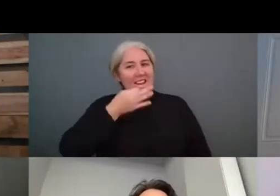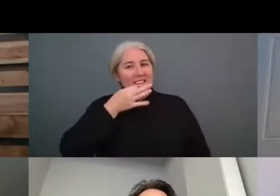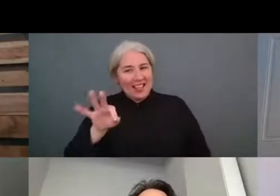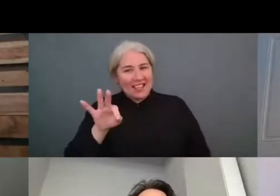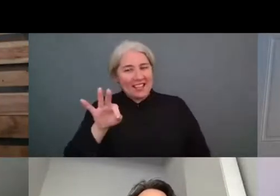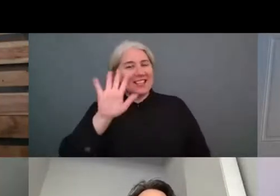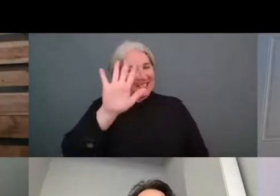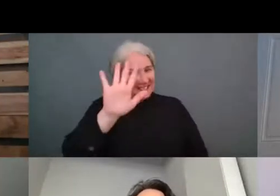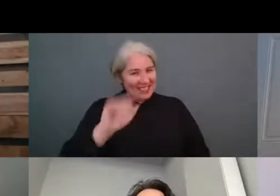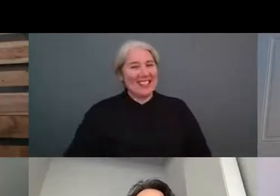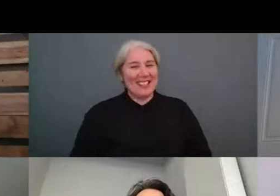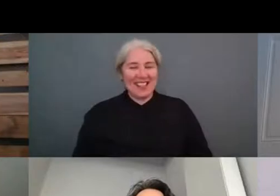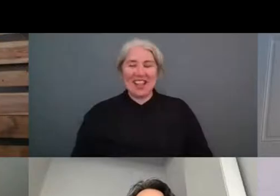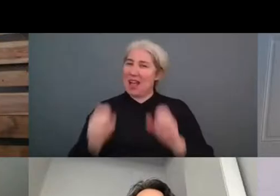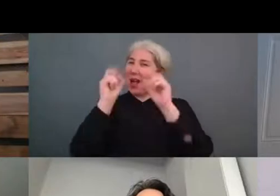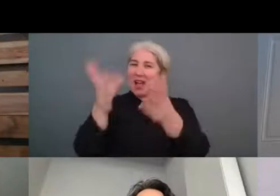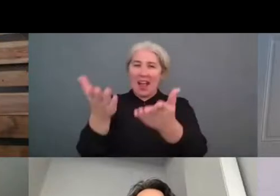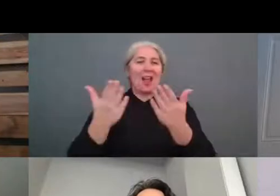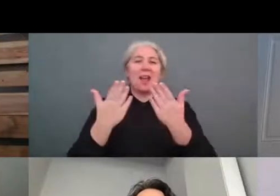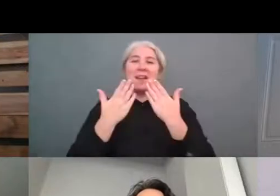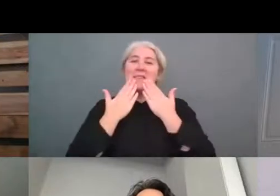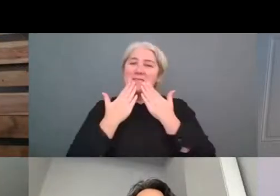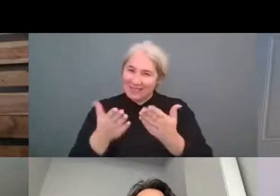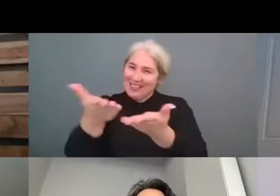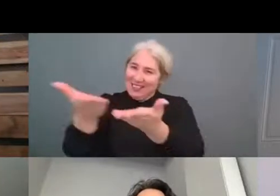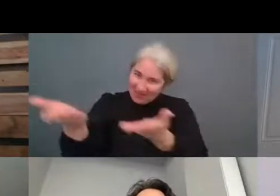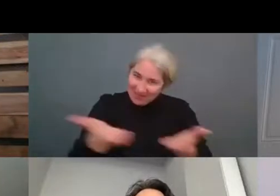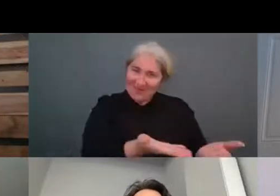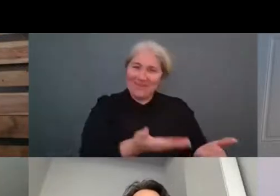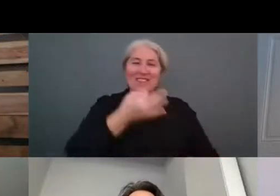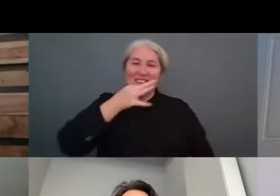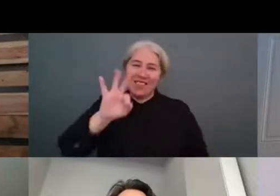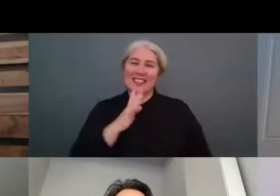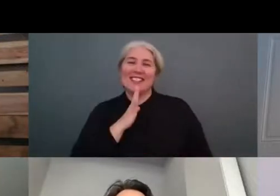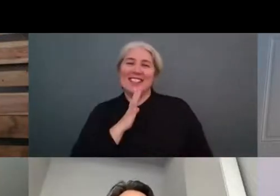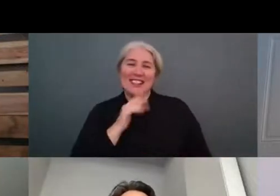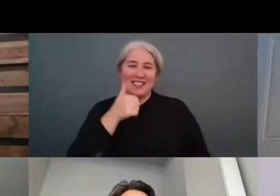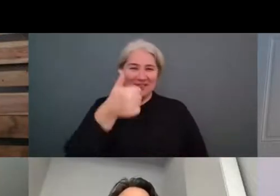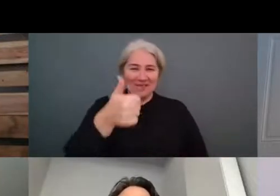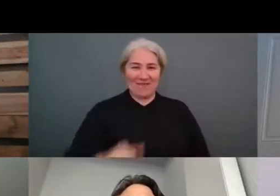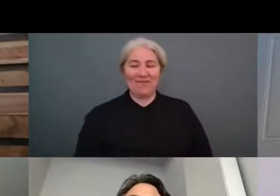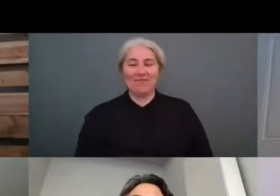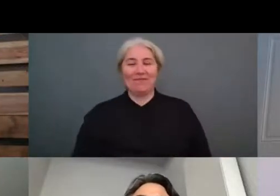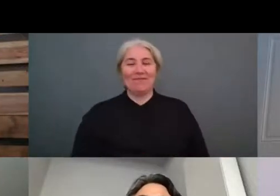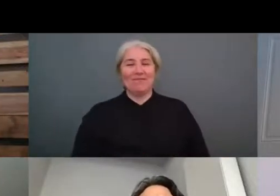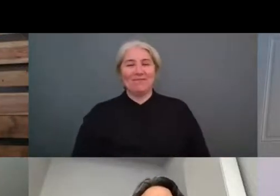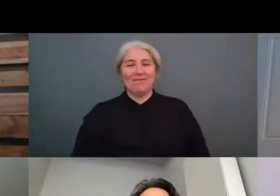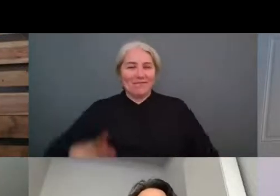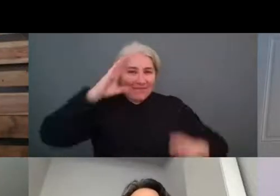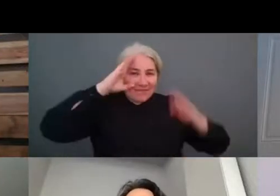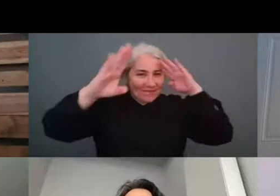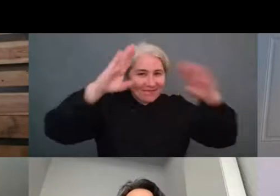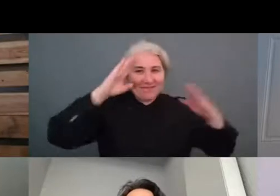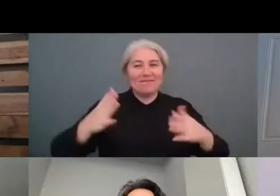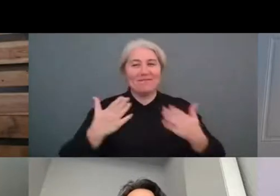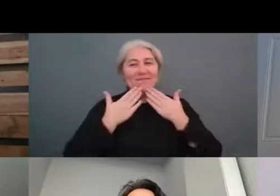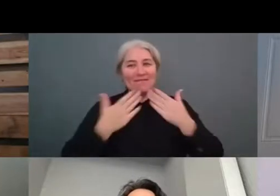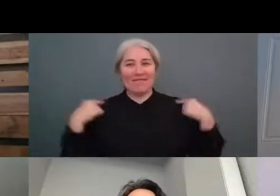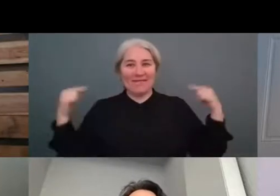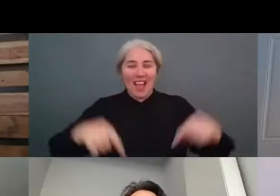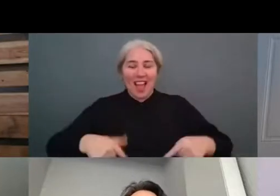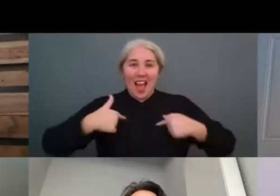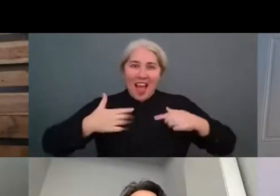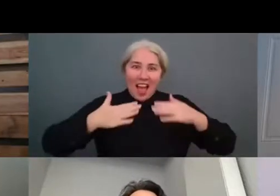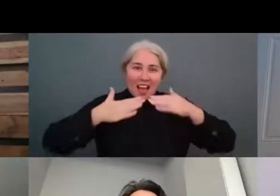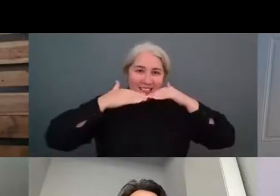know to well hello everyone thank you in all for this invitation i'm really very very very happy to be with you